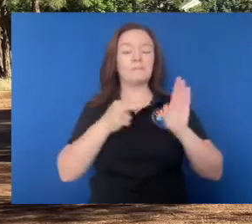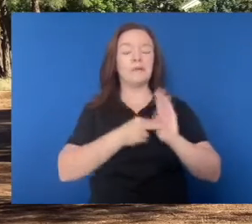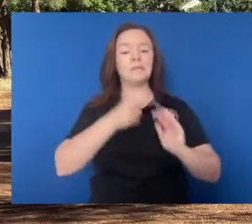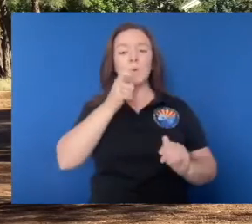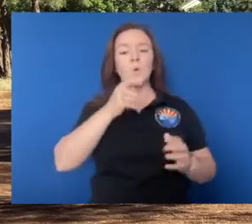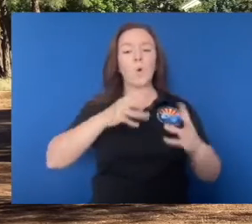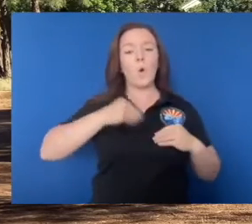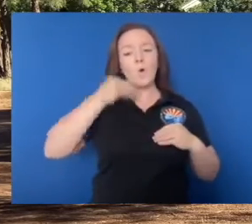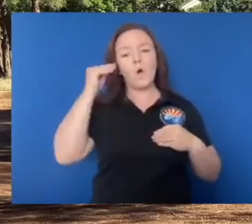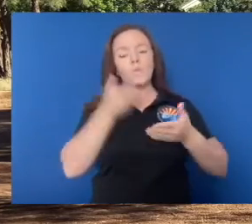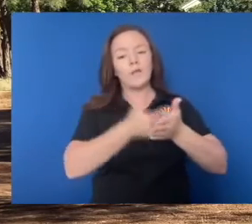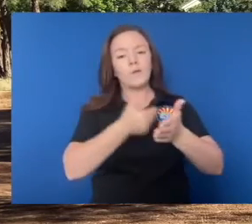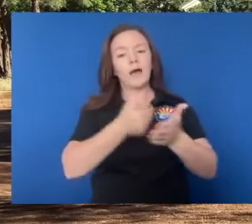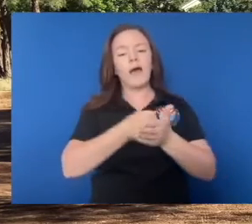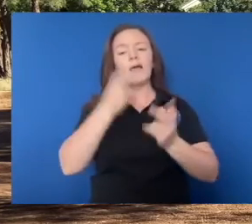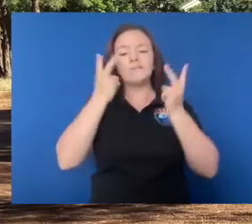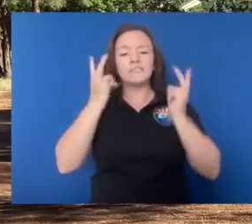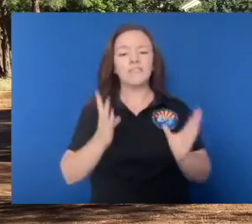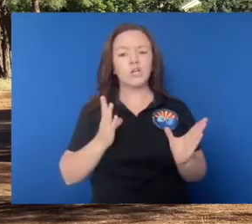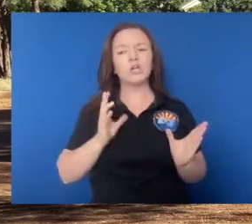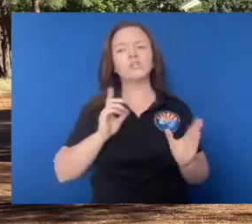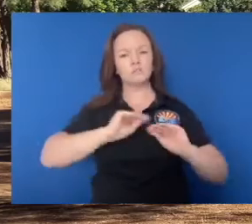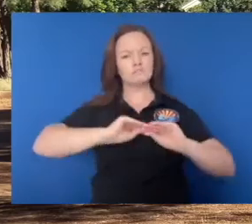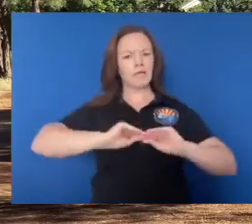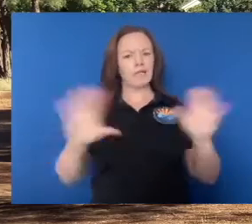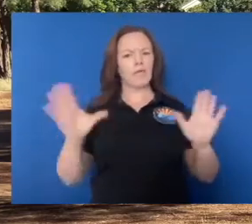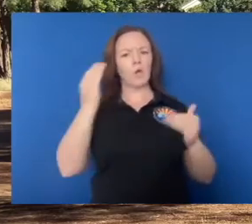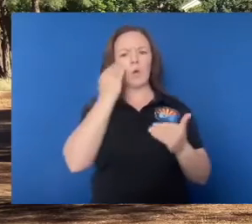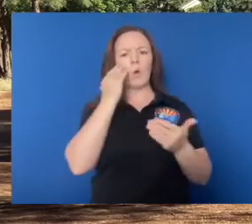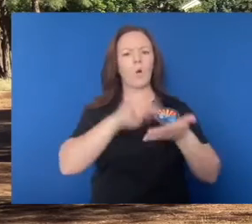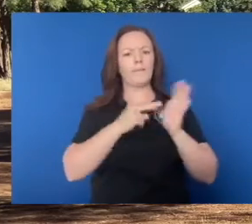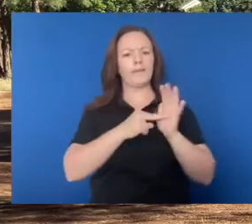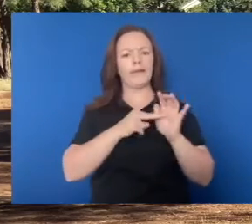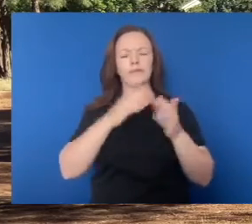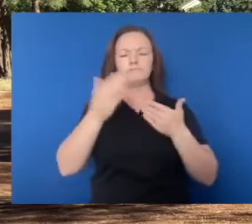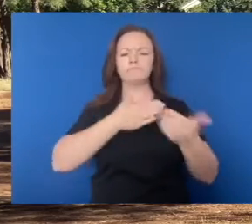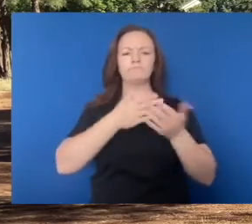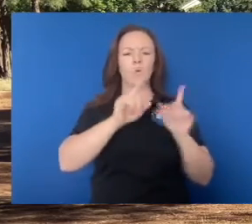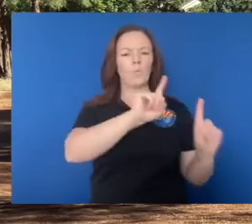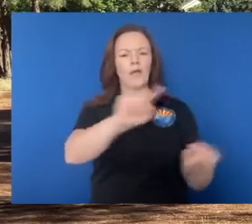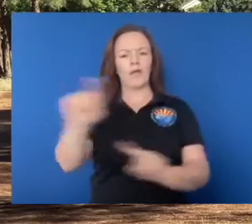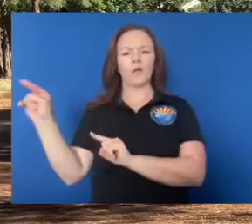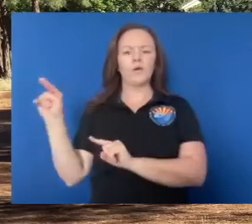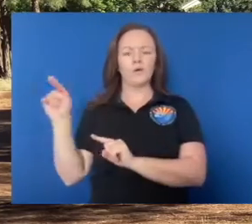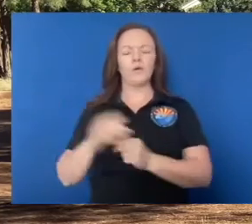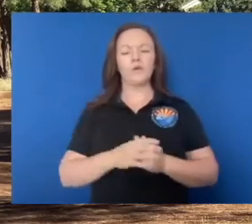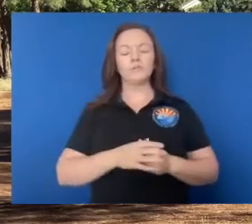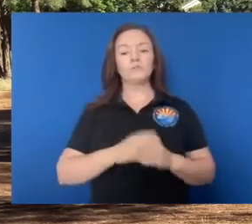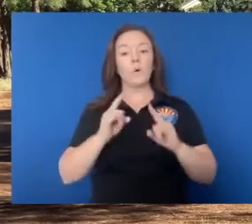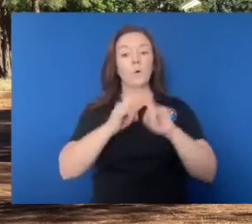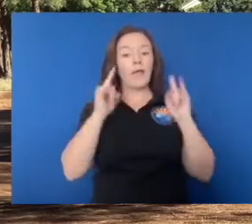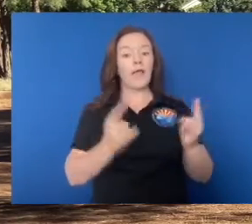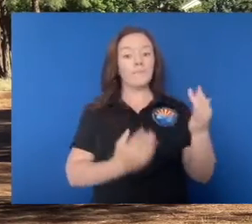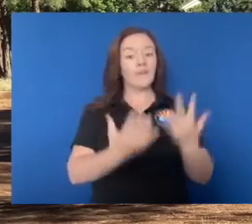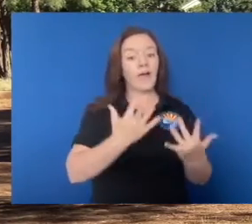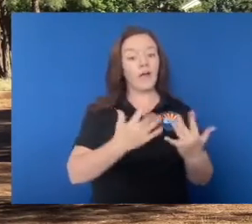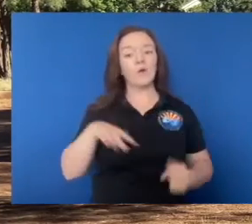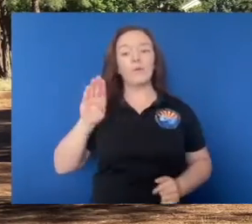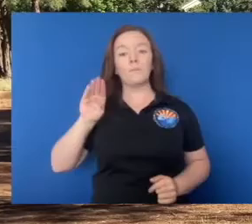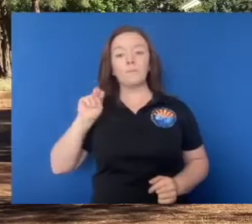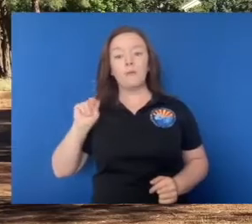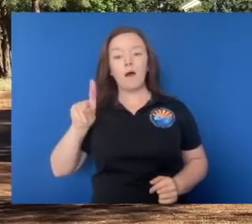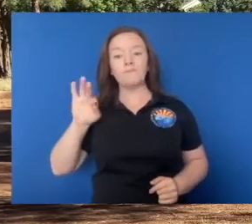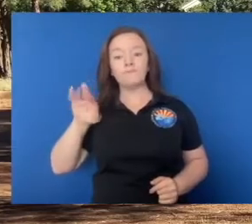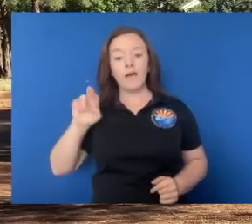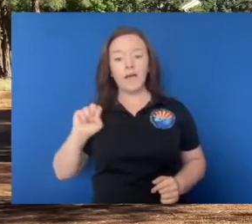could kind of not be so confused. So you can have a campfire or bonfire or fire pit